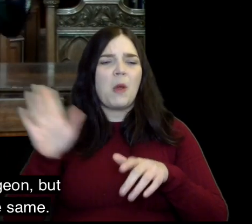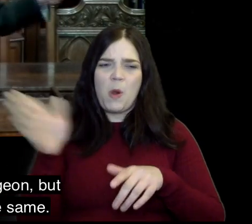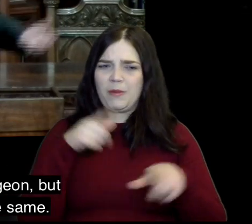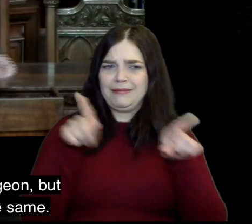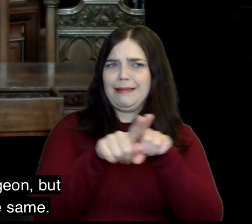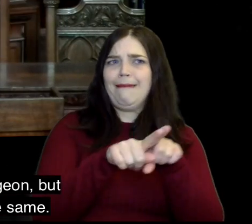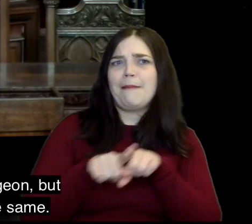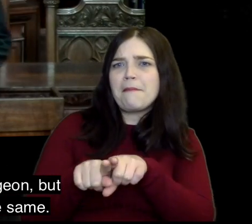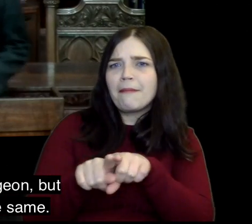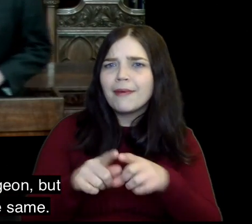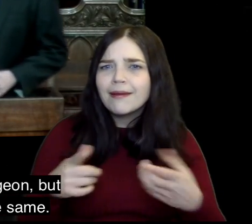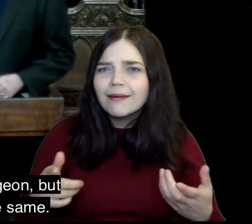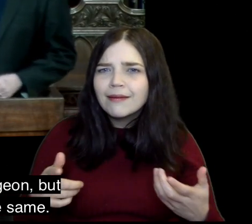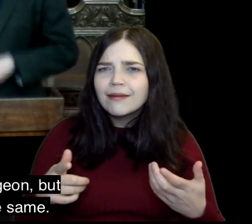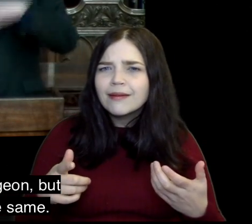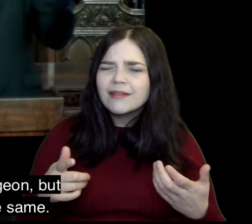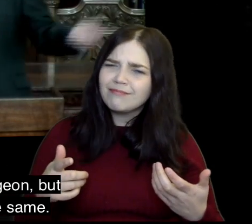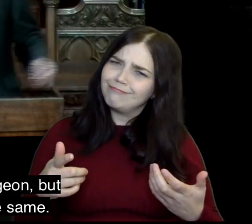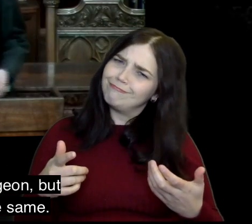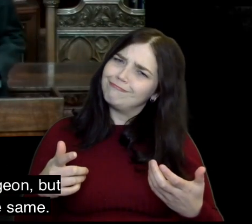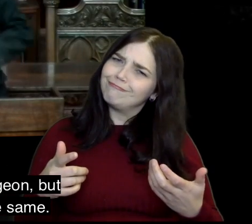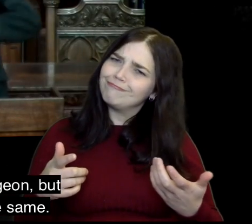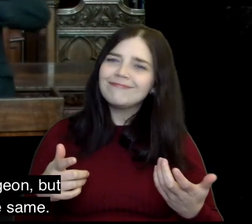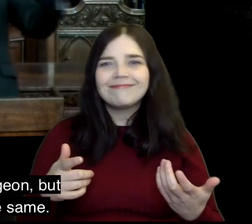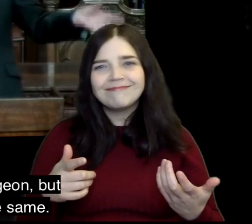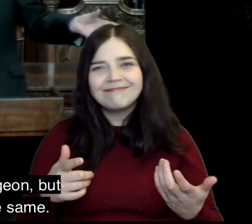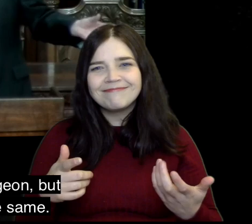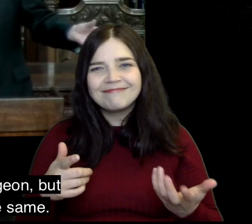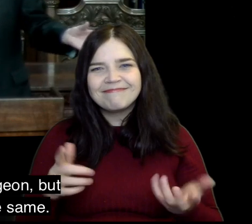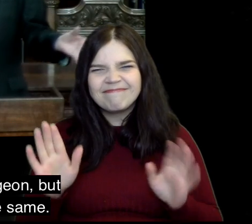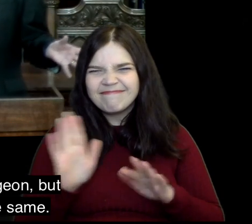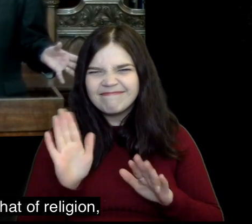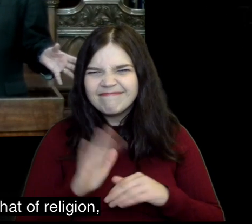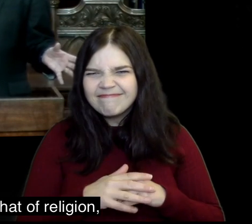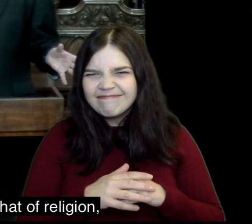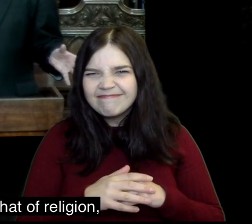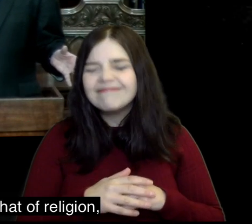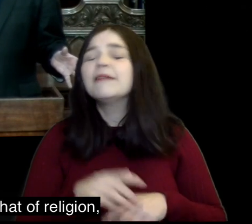there's Joe Biden and there's Boris Johnson and Nicola Sturgeon but no they're all just the same